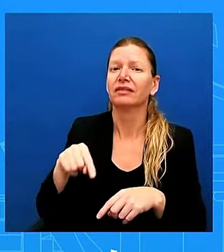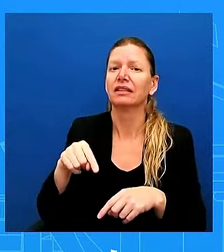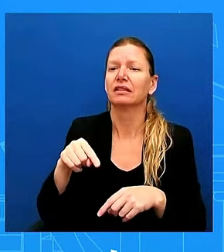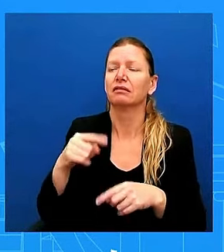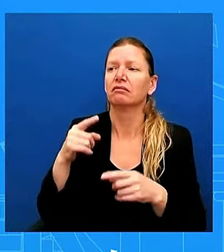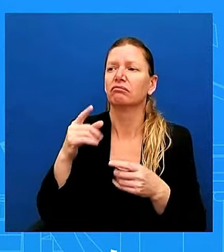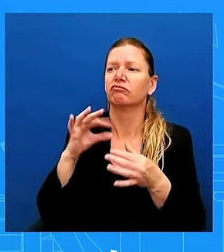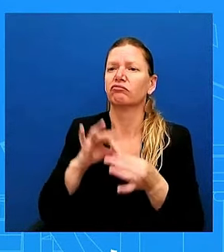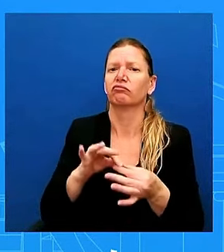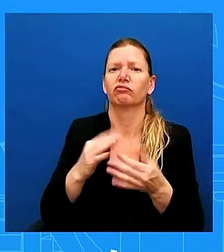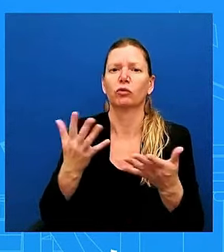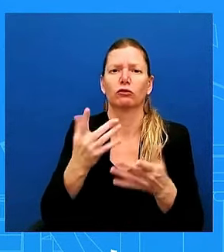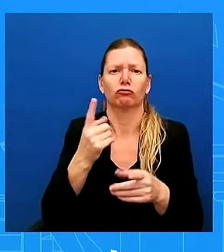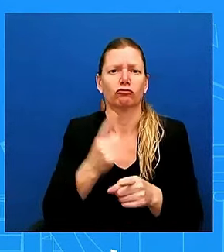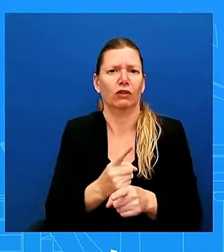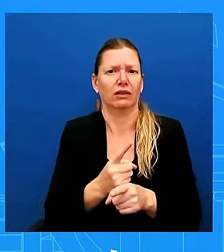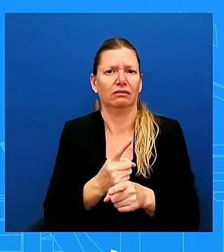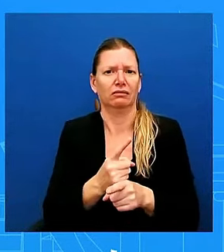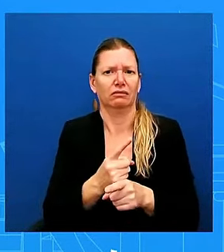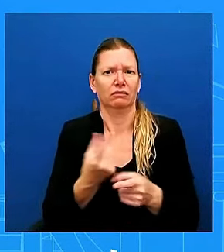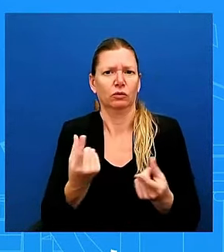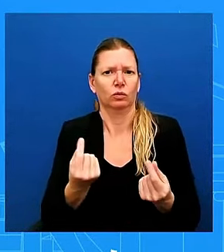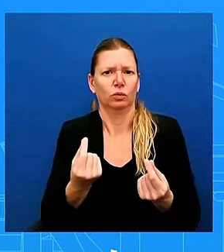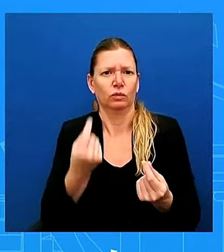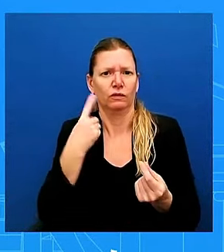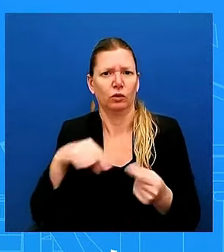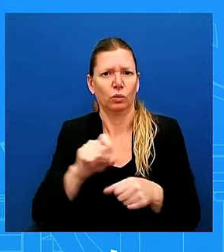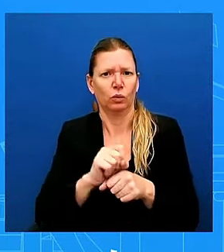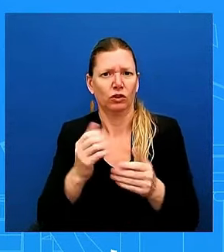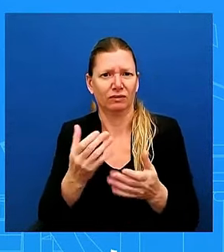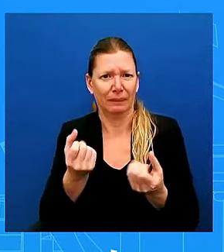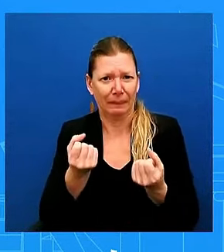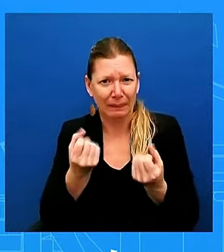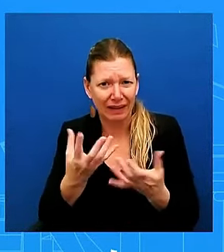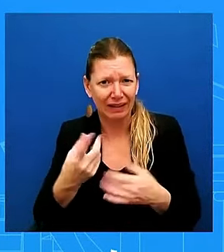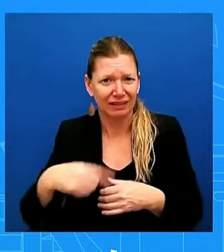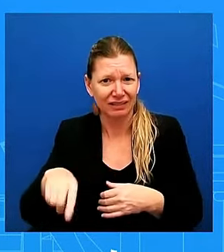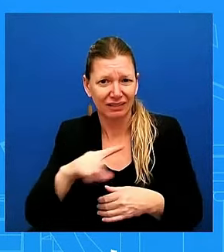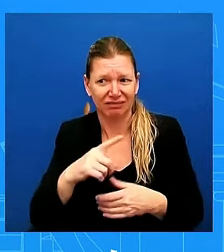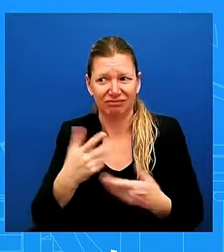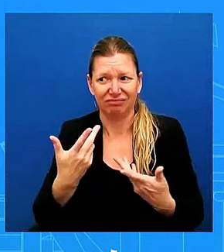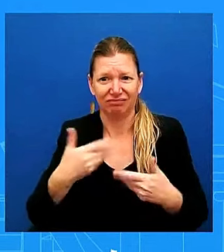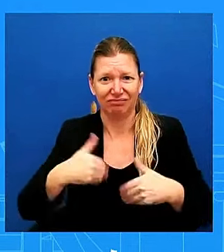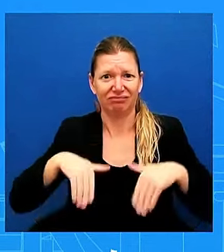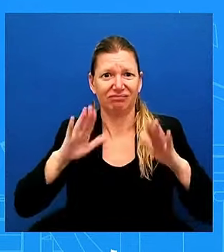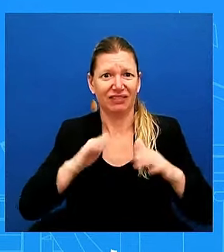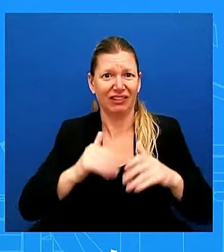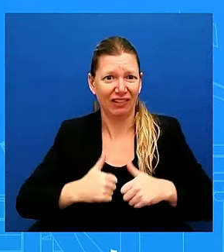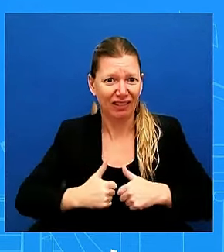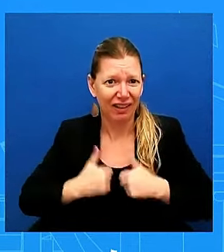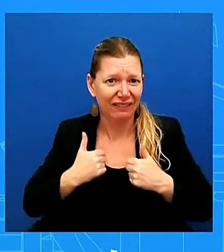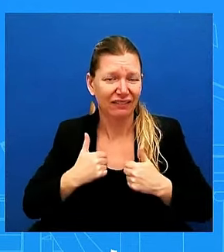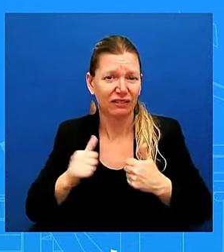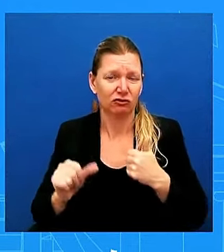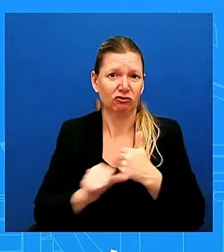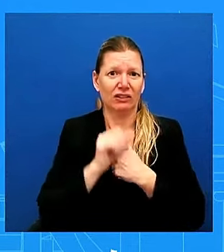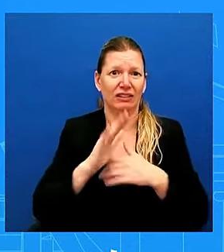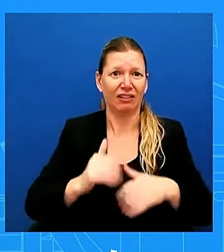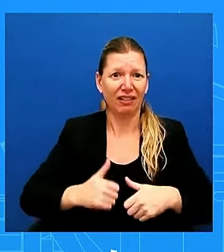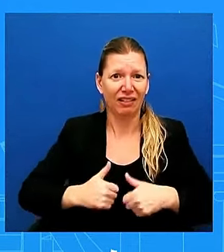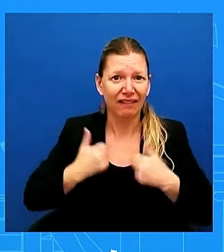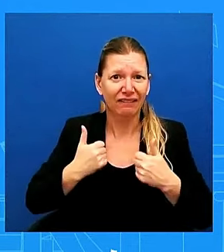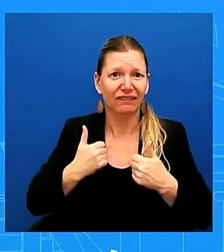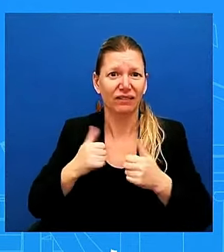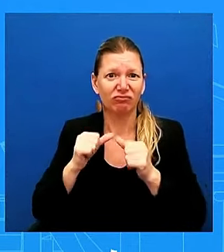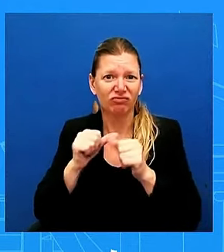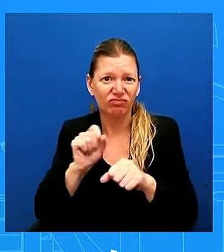is works. We believe it works. Uh, and, uh, we have seen, uh, we have seen parties reach a fair agreement when you put, when you have,